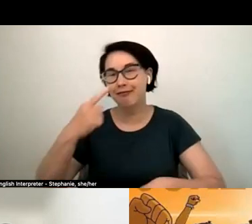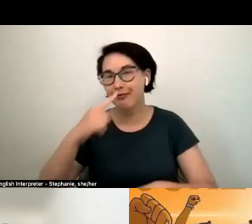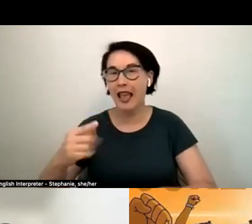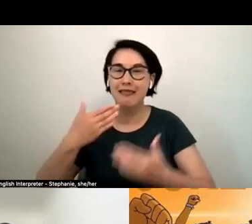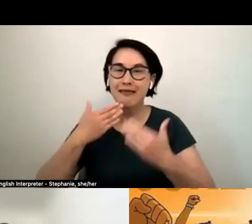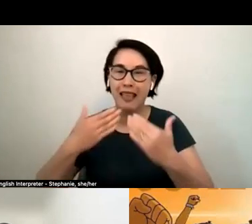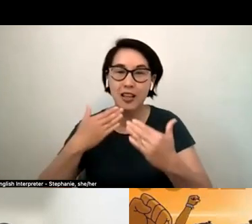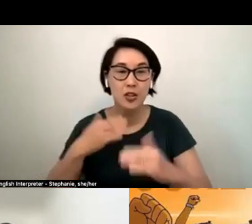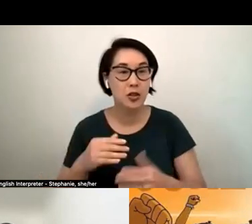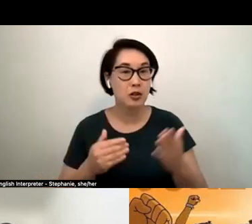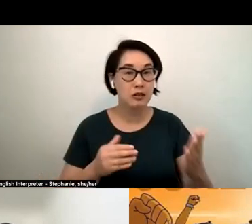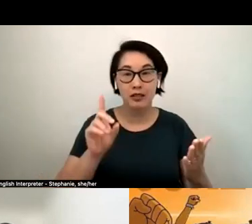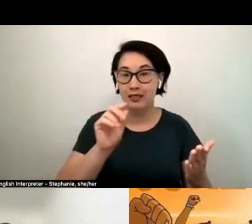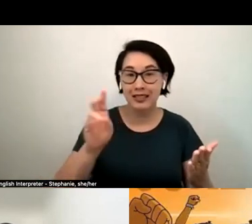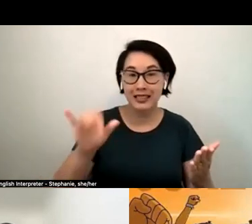to add